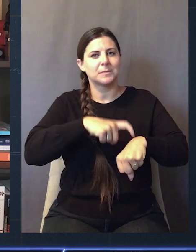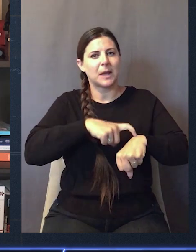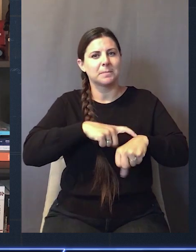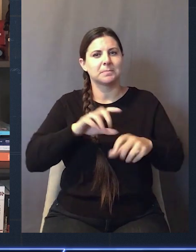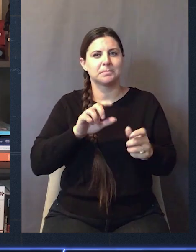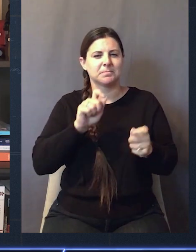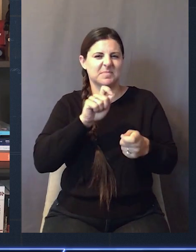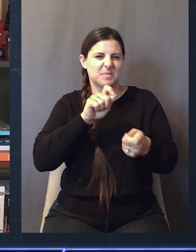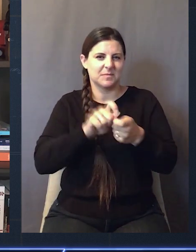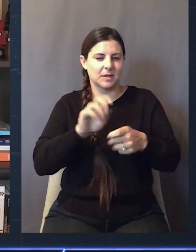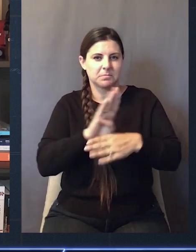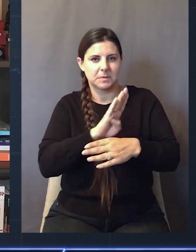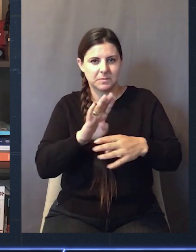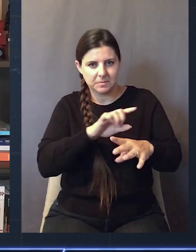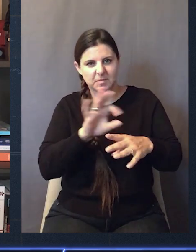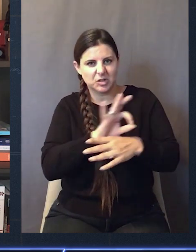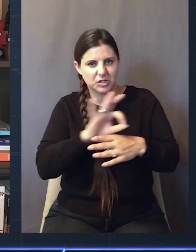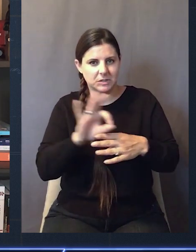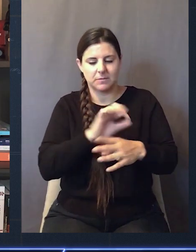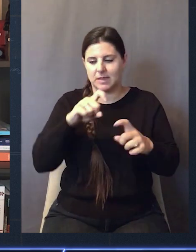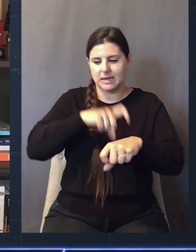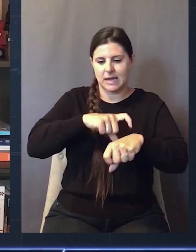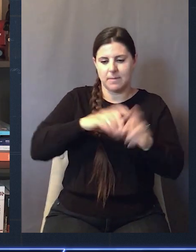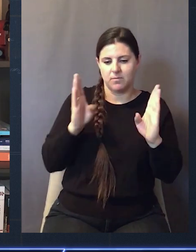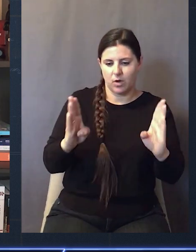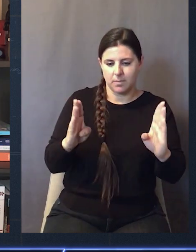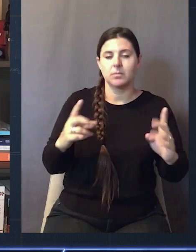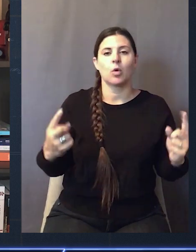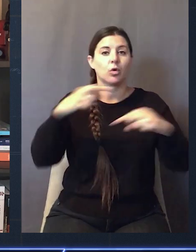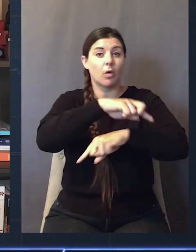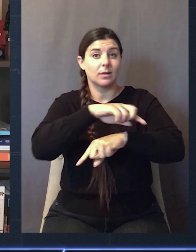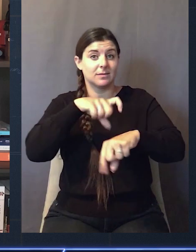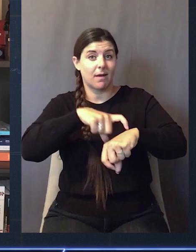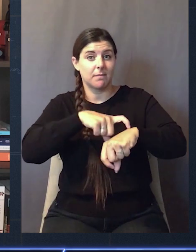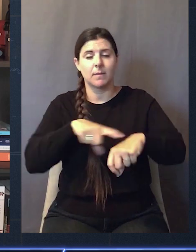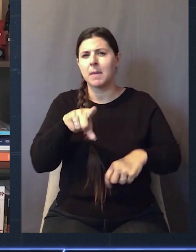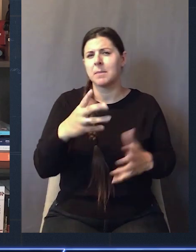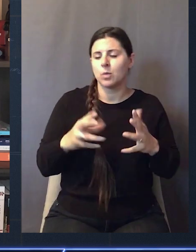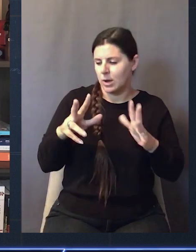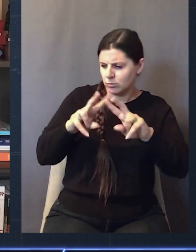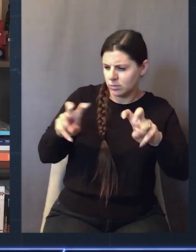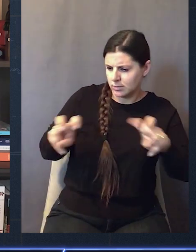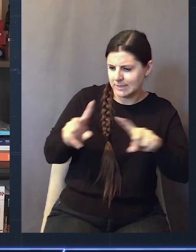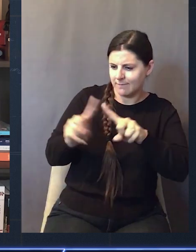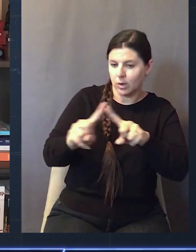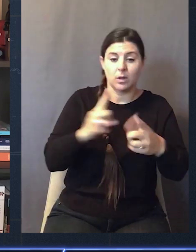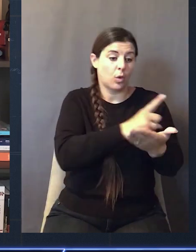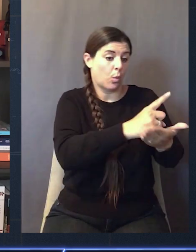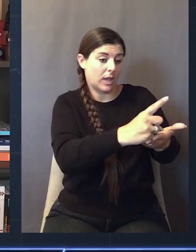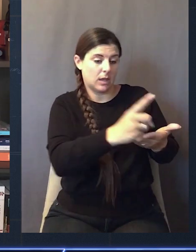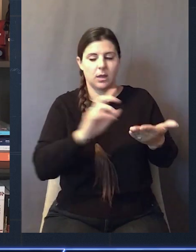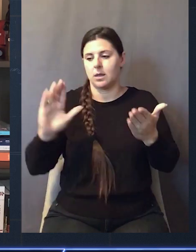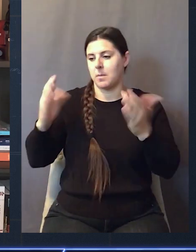so you can count events over time. And there's some time functions, so you can write some customization that triggers within specific timeframes or that